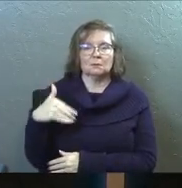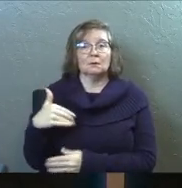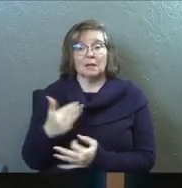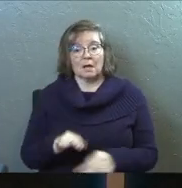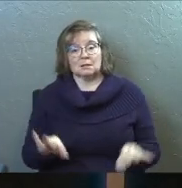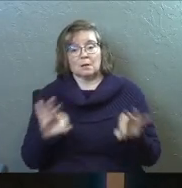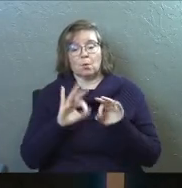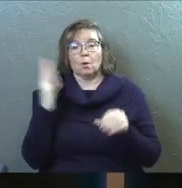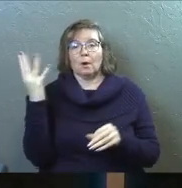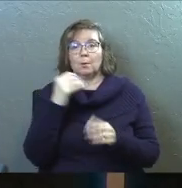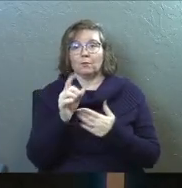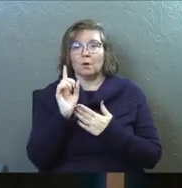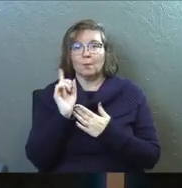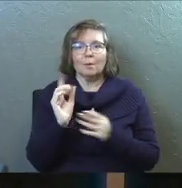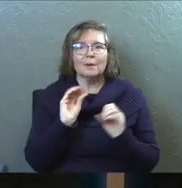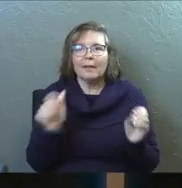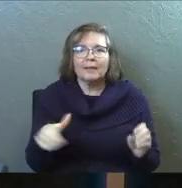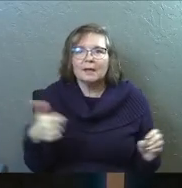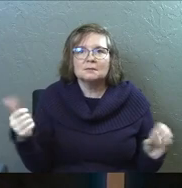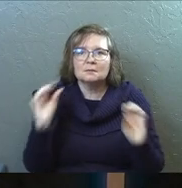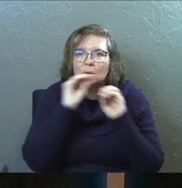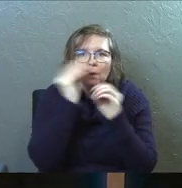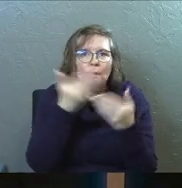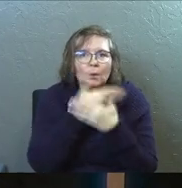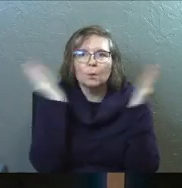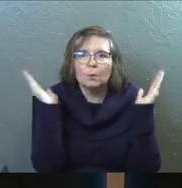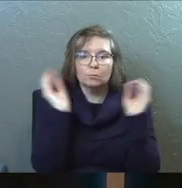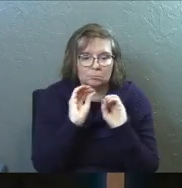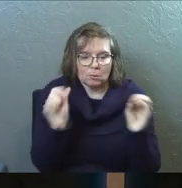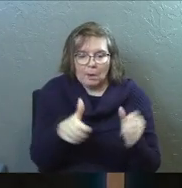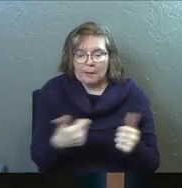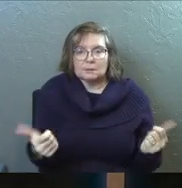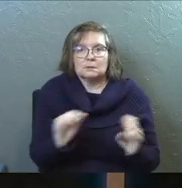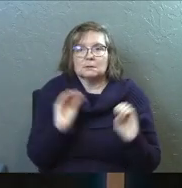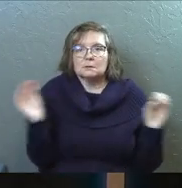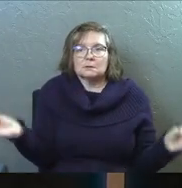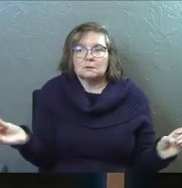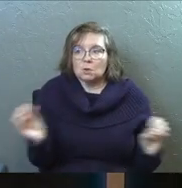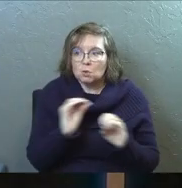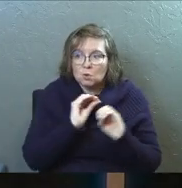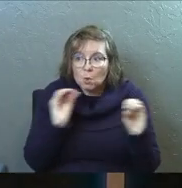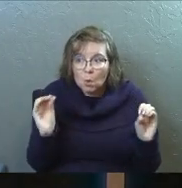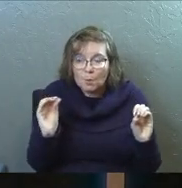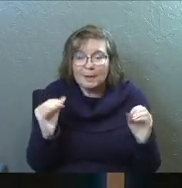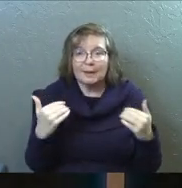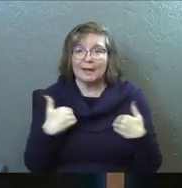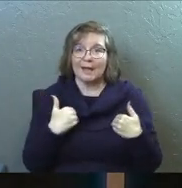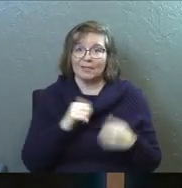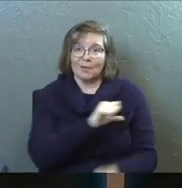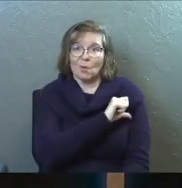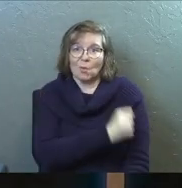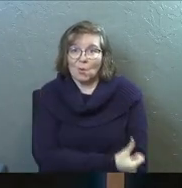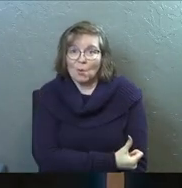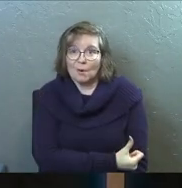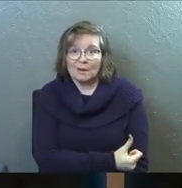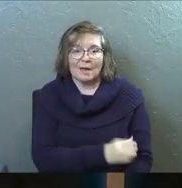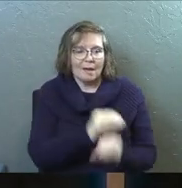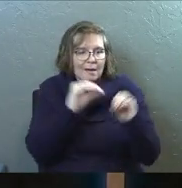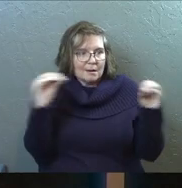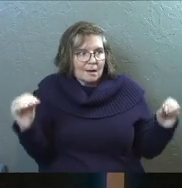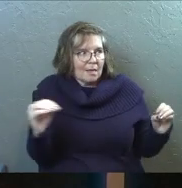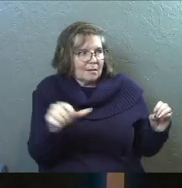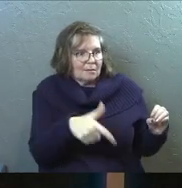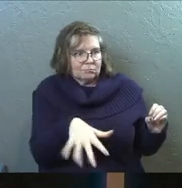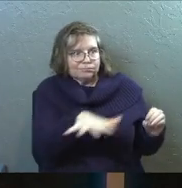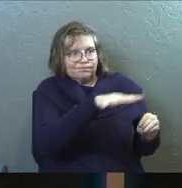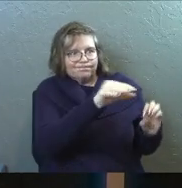moment from Peter. There's nothing else. There is no one else. Nobody has that authority and nothing has